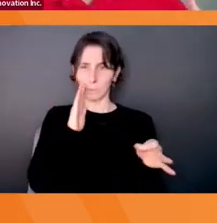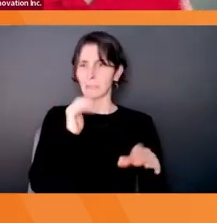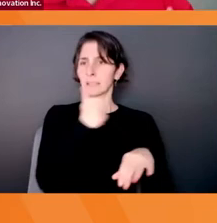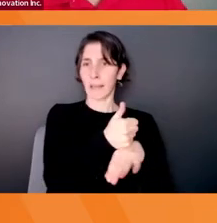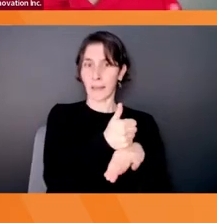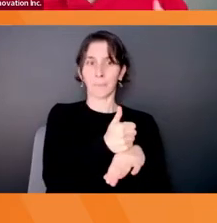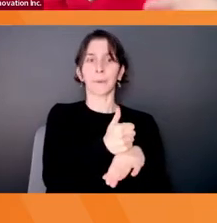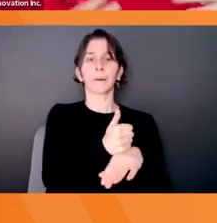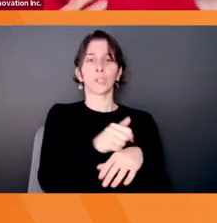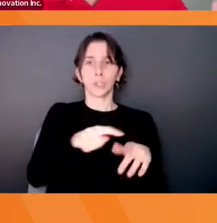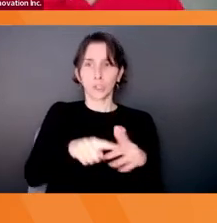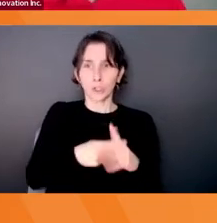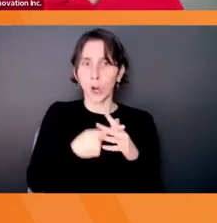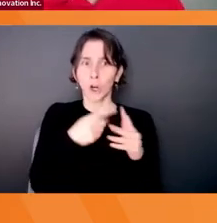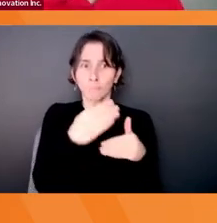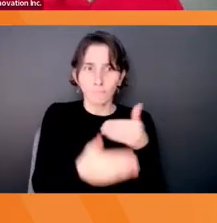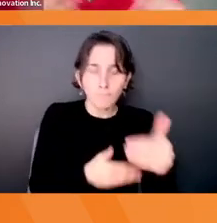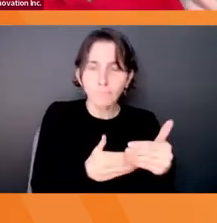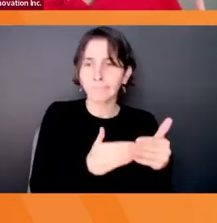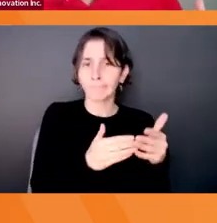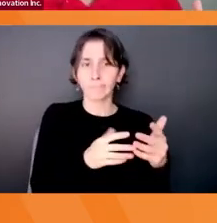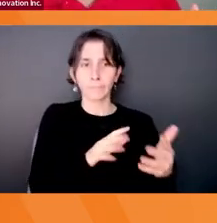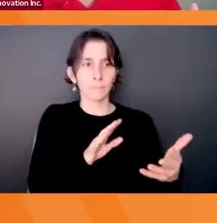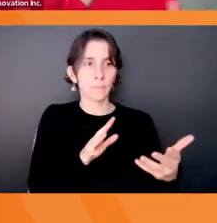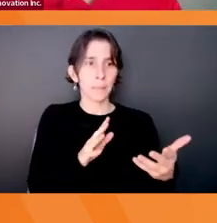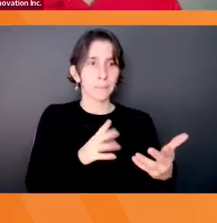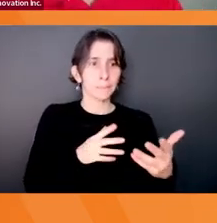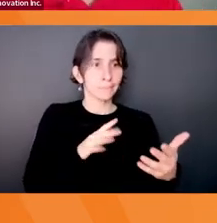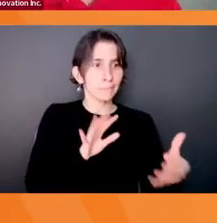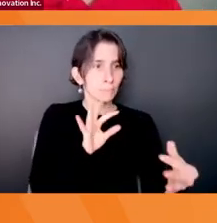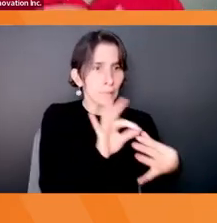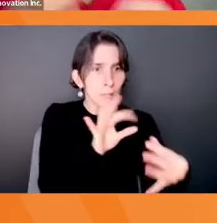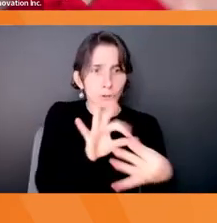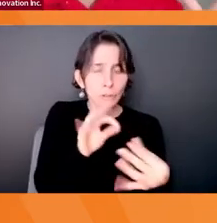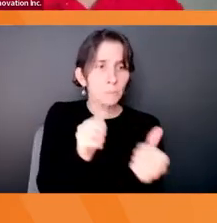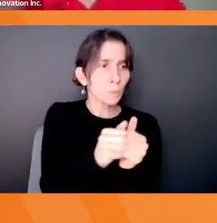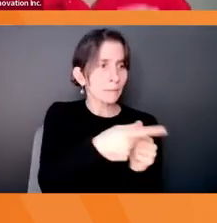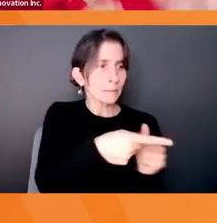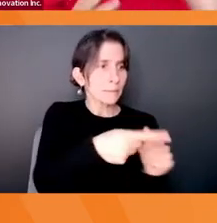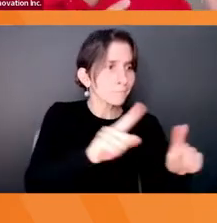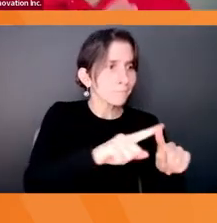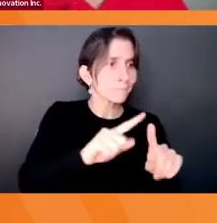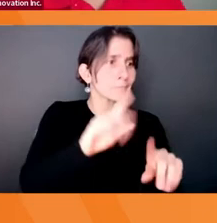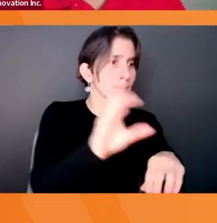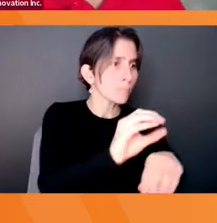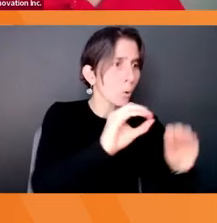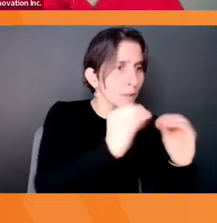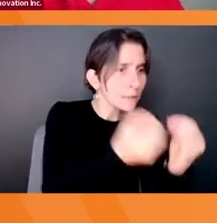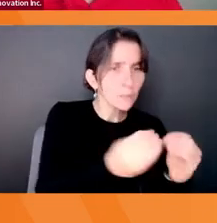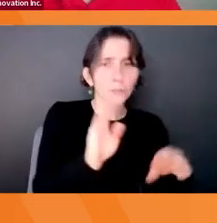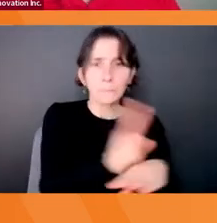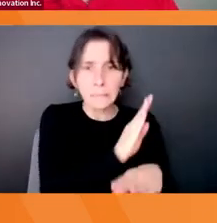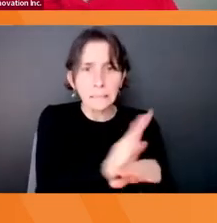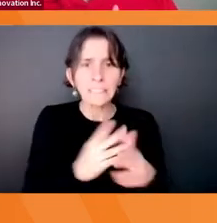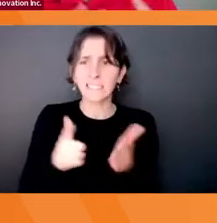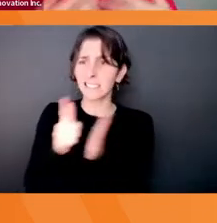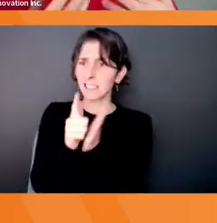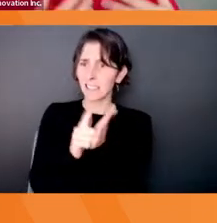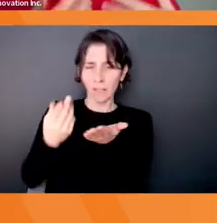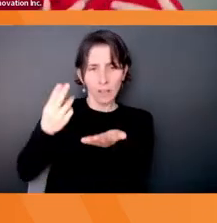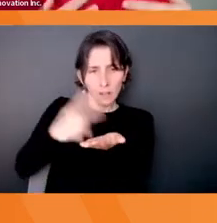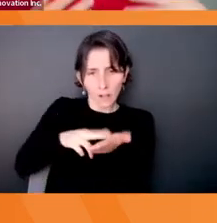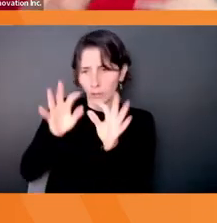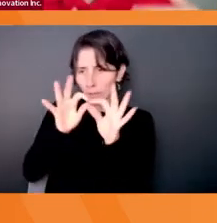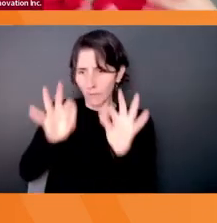embarked down the road. They started making all the relationships with these organizations, all the legal contracts, yada, yada, yada. And so they